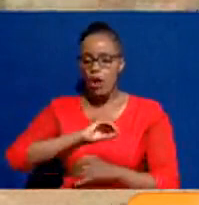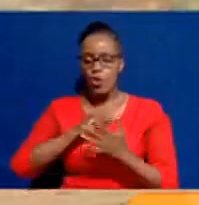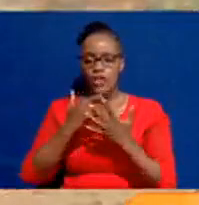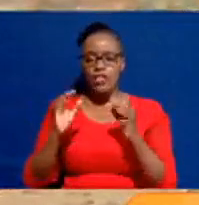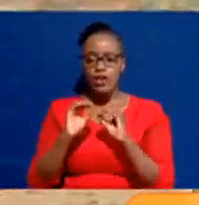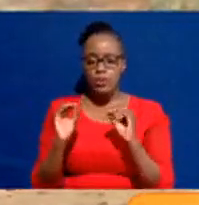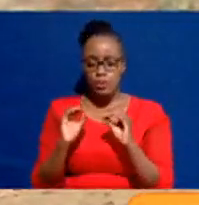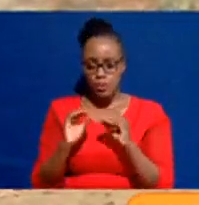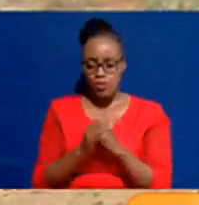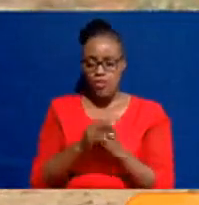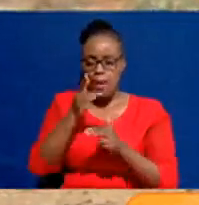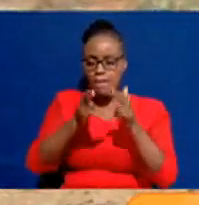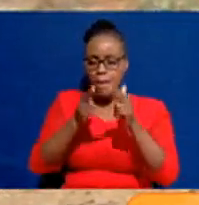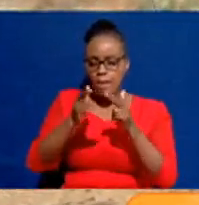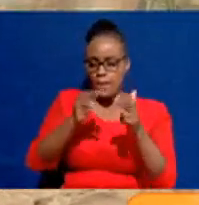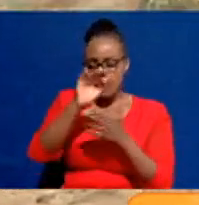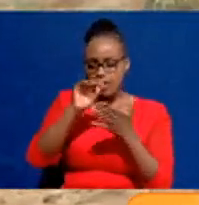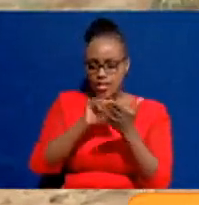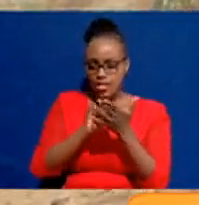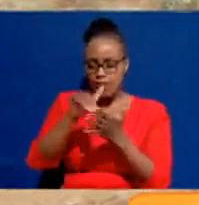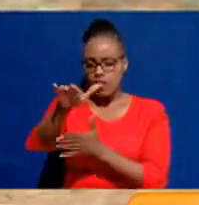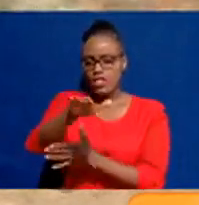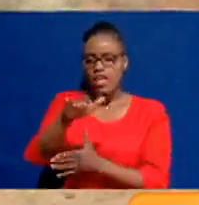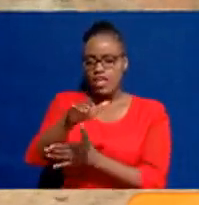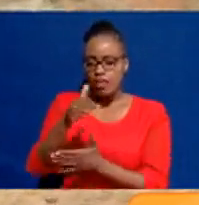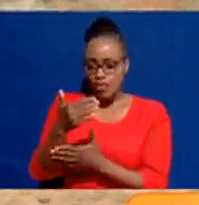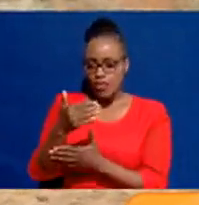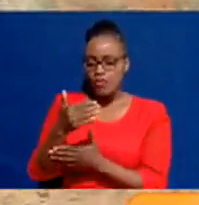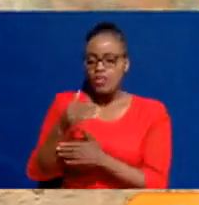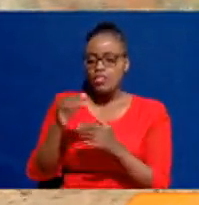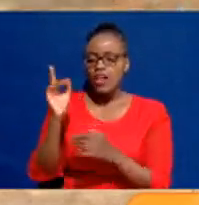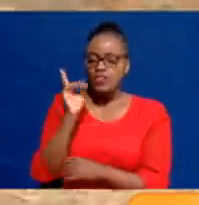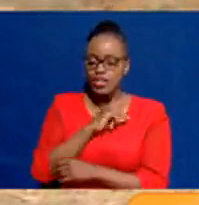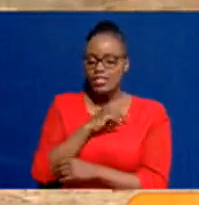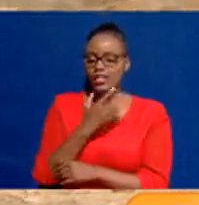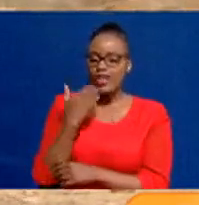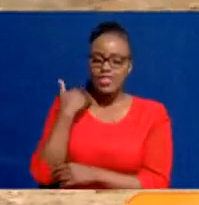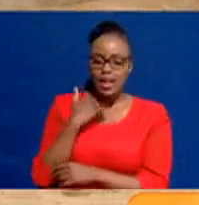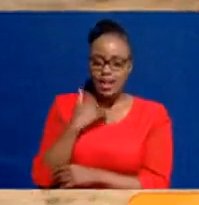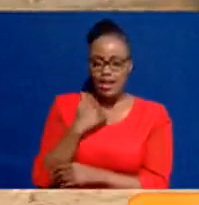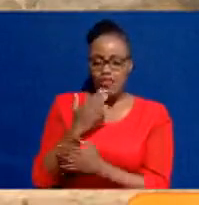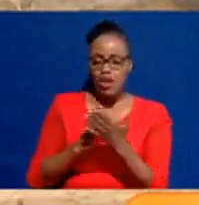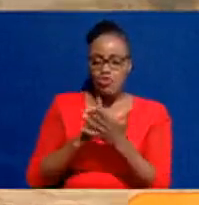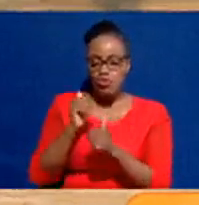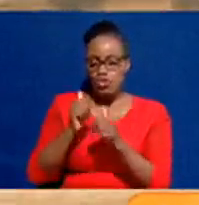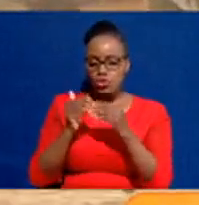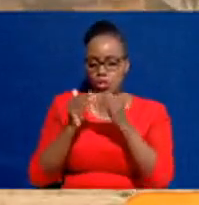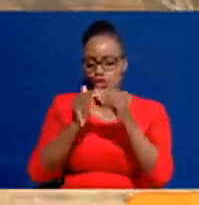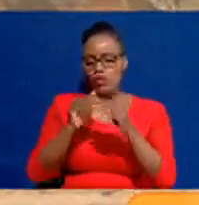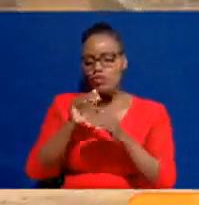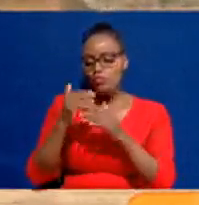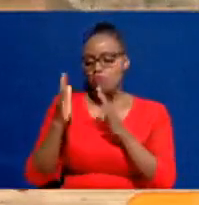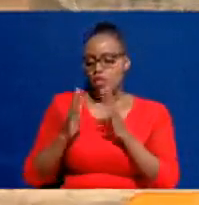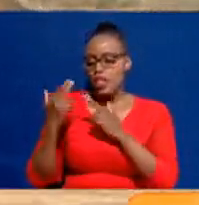The bombardments come in the second phase of the operation dubbed Maliza Uhalifu Northrift, headed by Deputy Inspector General in charge of